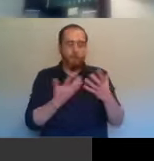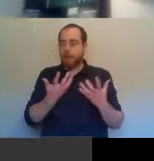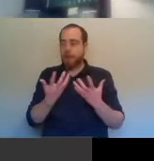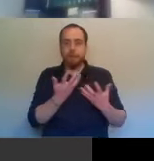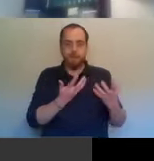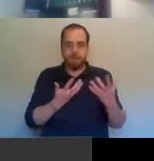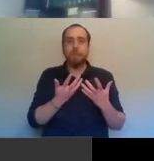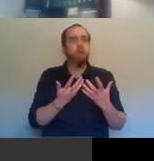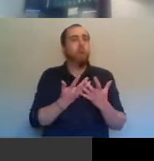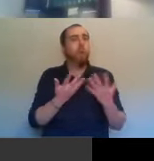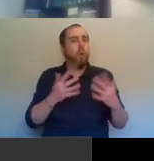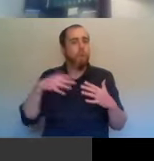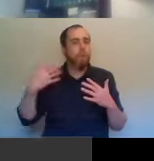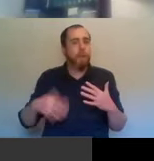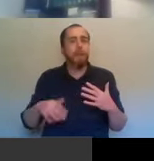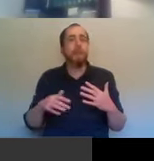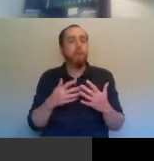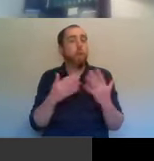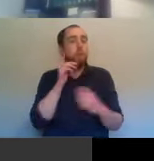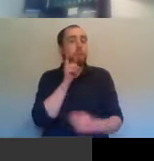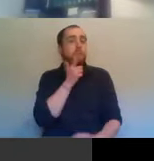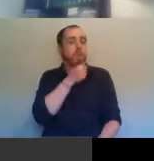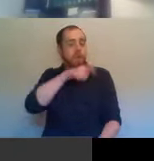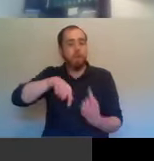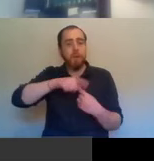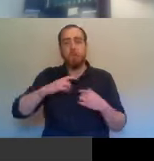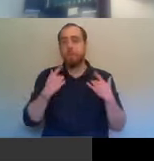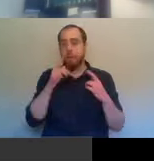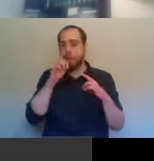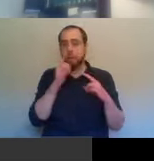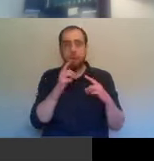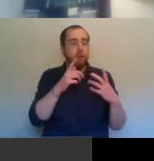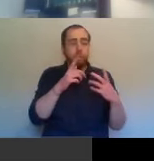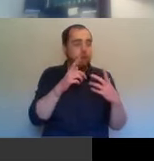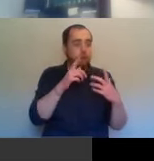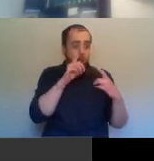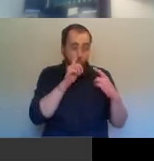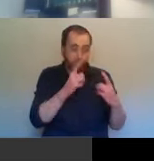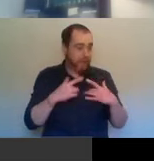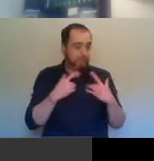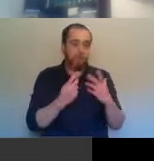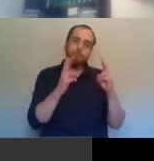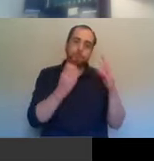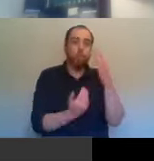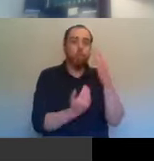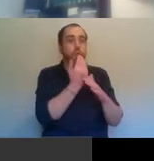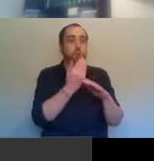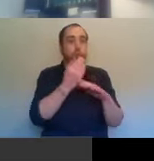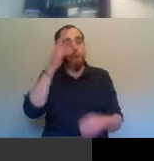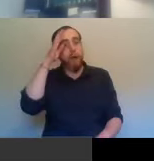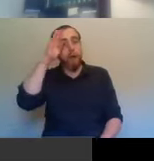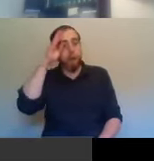people felt they couldn't live in the, um, the new Ireland. There's a question of whether they,